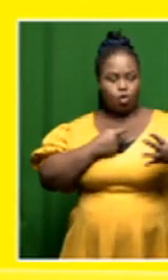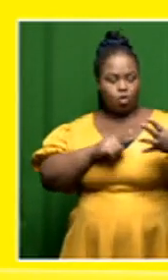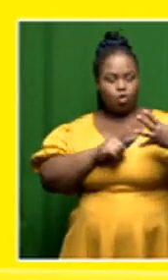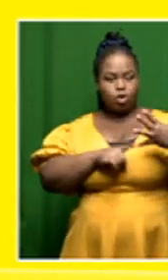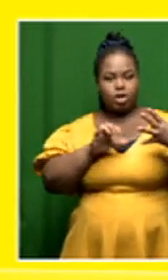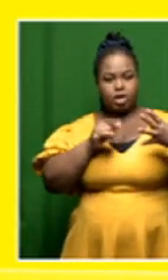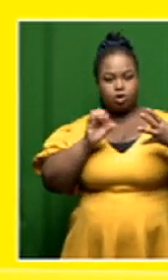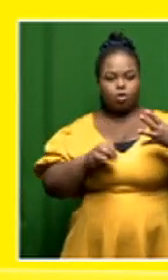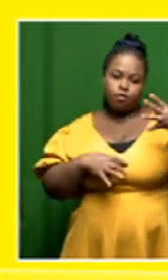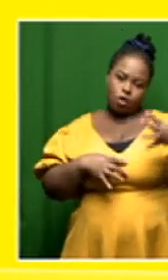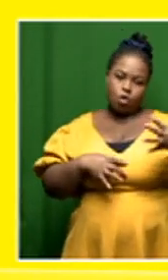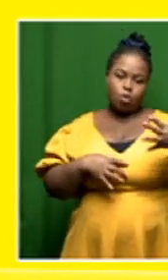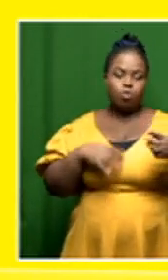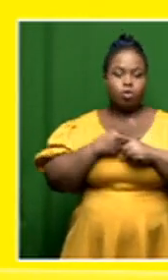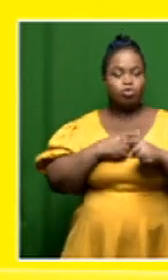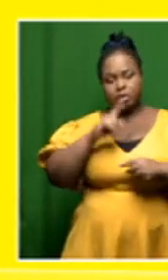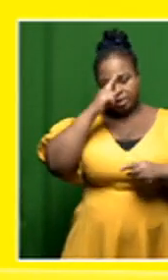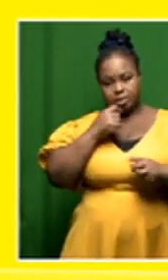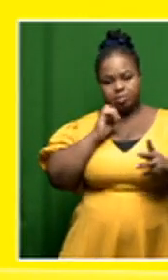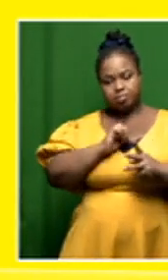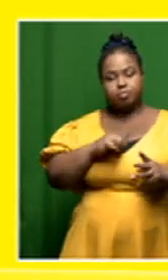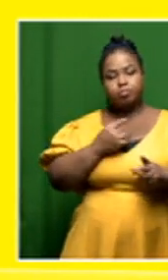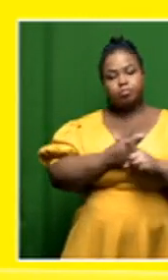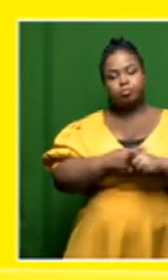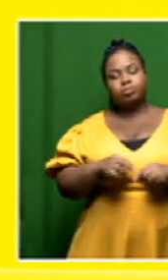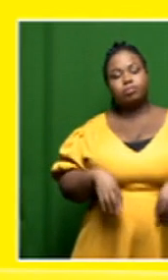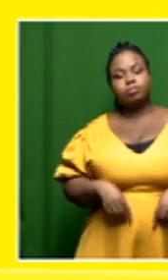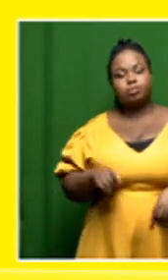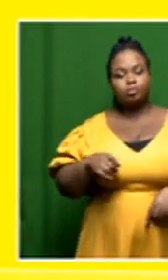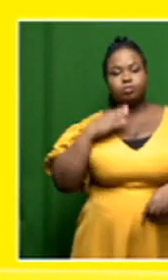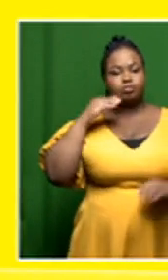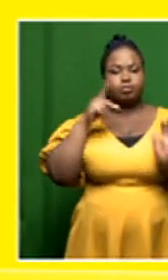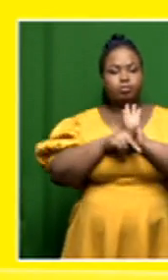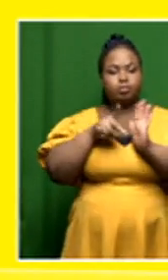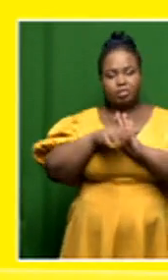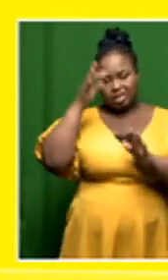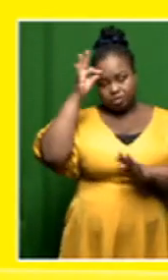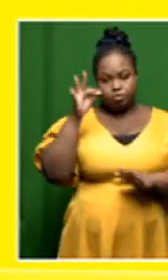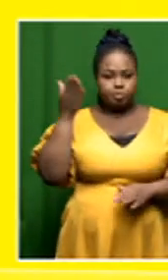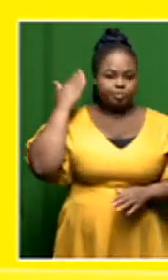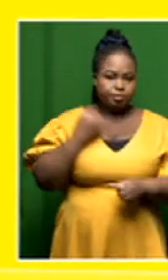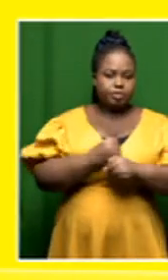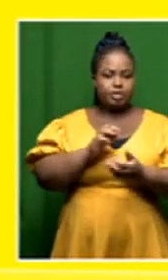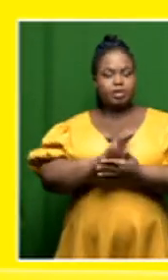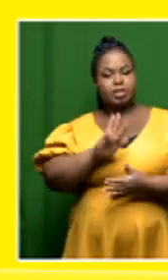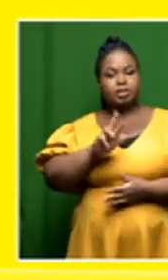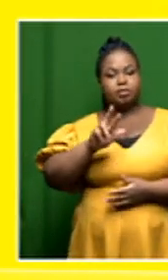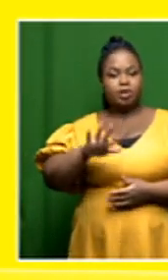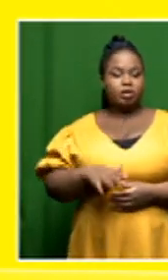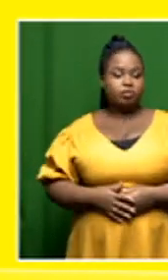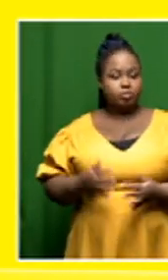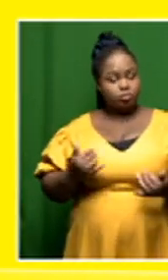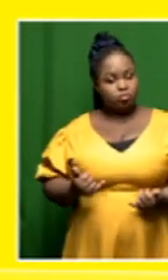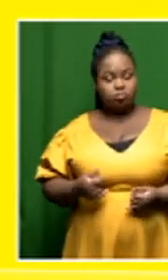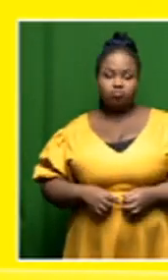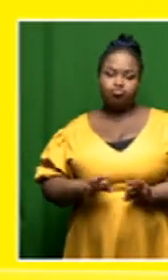of uh the cradock four uh anti-apartheid activists from cradock who were assassinated by the government in 1985 and